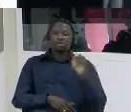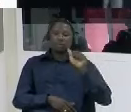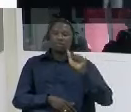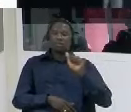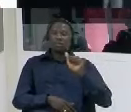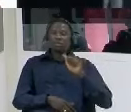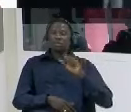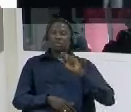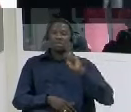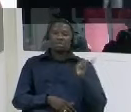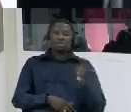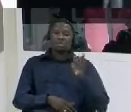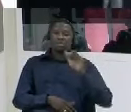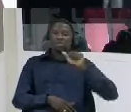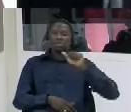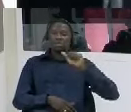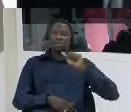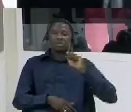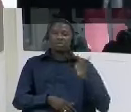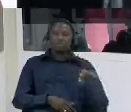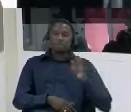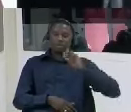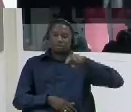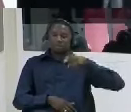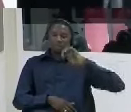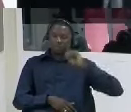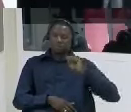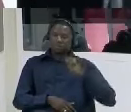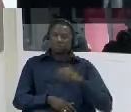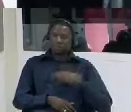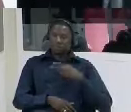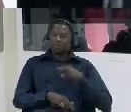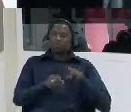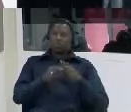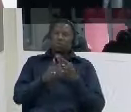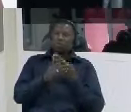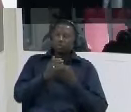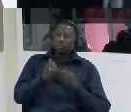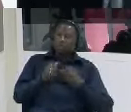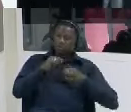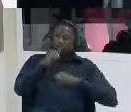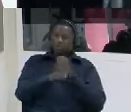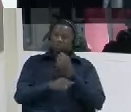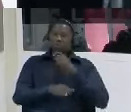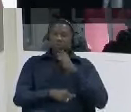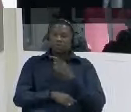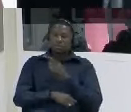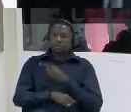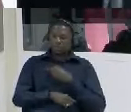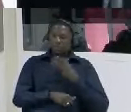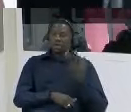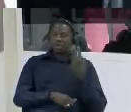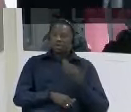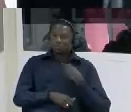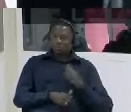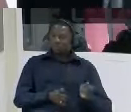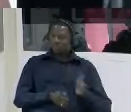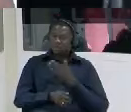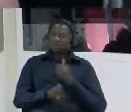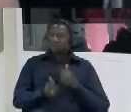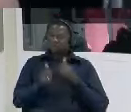and her host and her husband yes this is how we went there to the asylum center